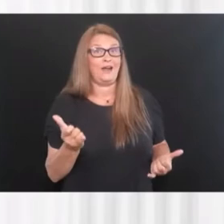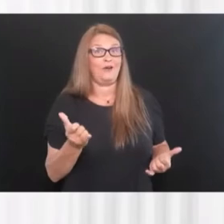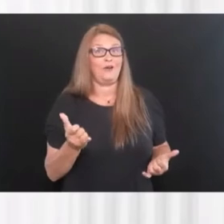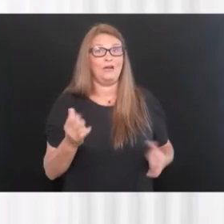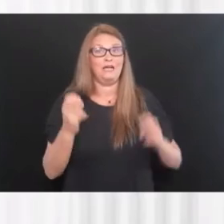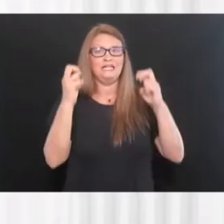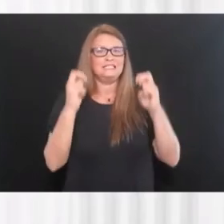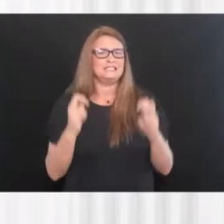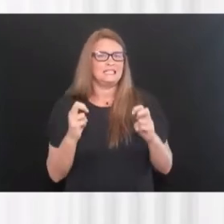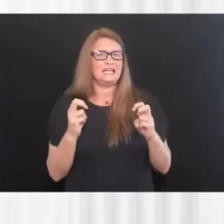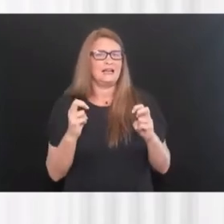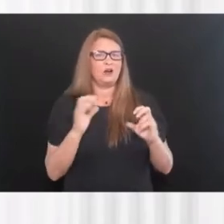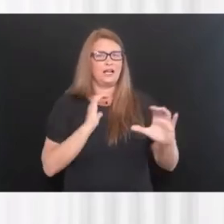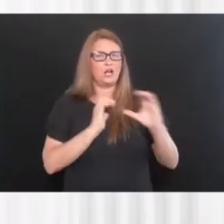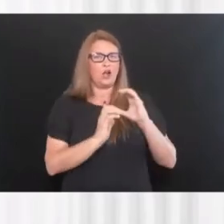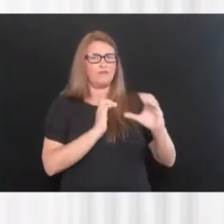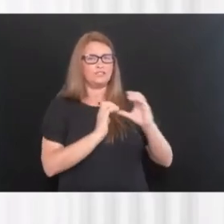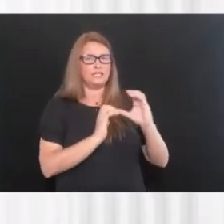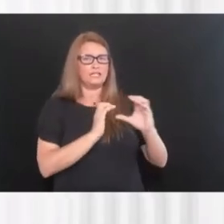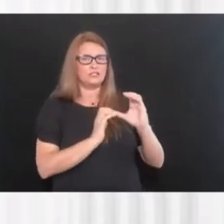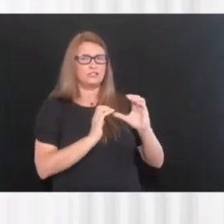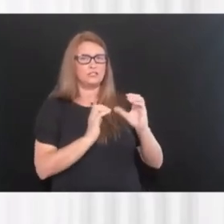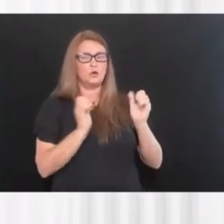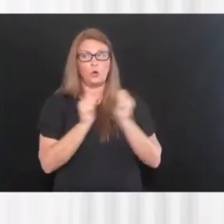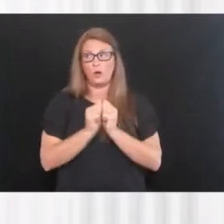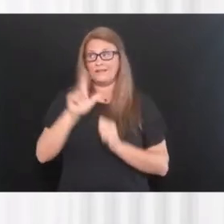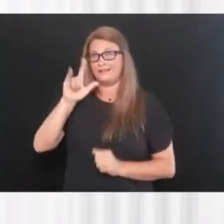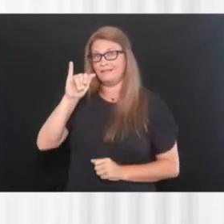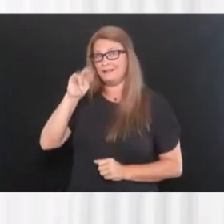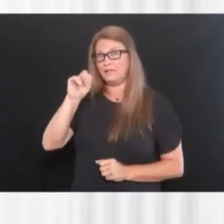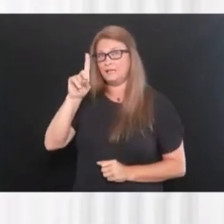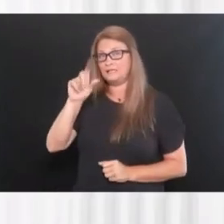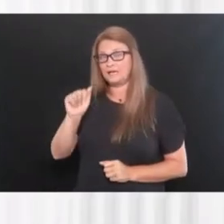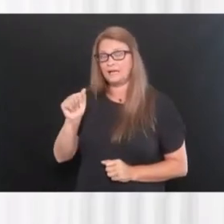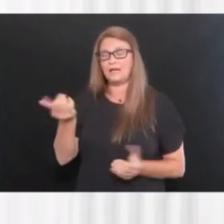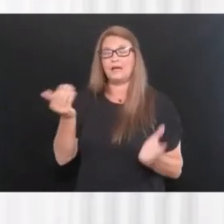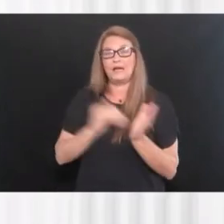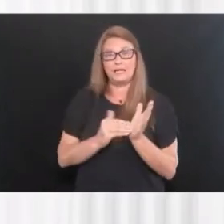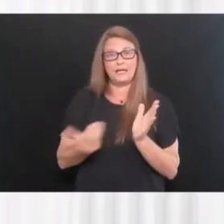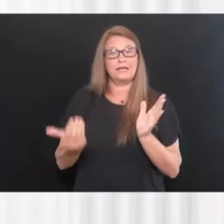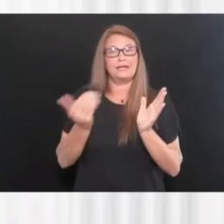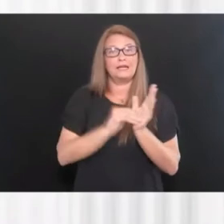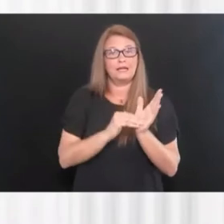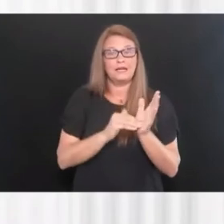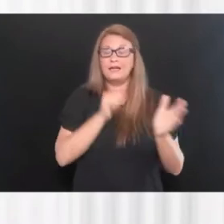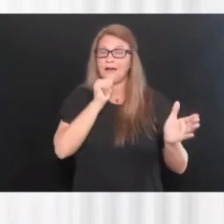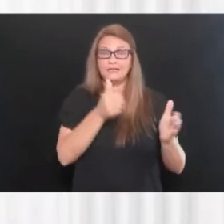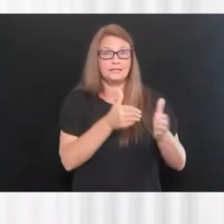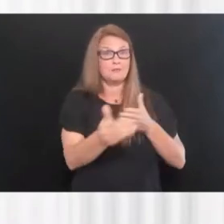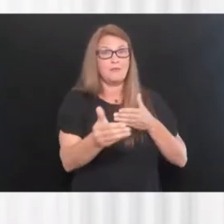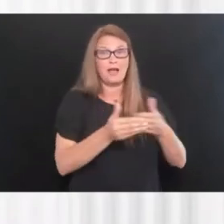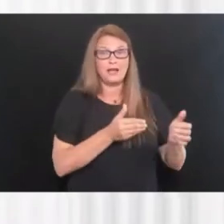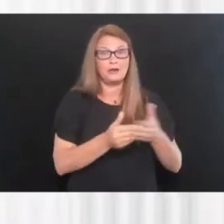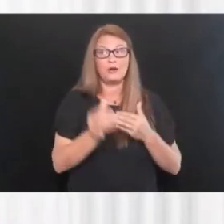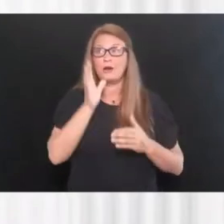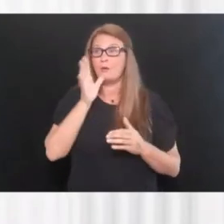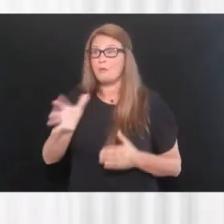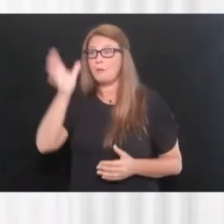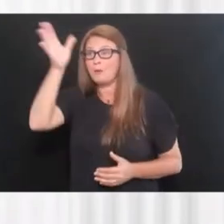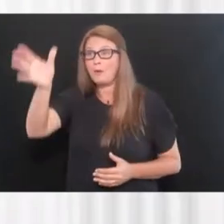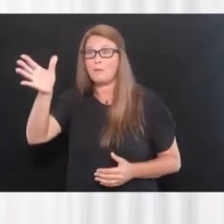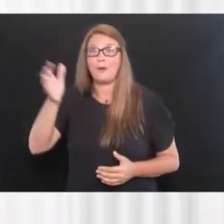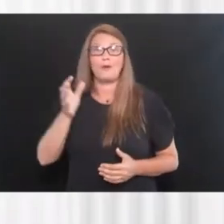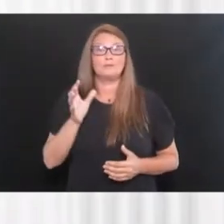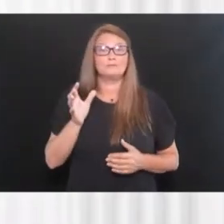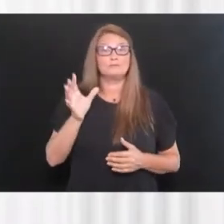down and have conversations like we had with Linda time and time again. It doesn't matter if it's mama or papa or mom or dad